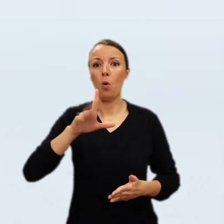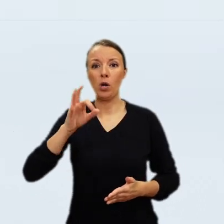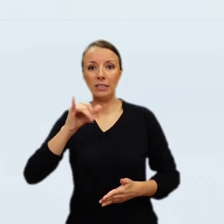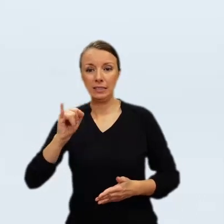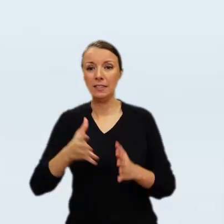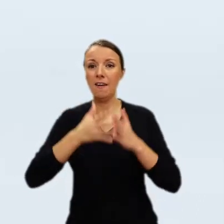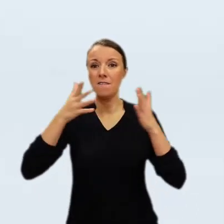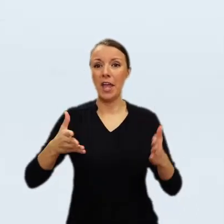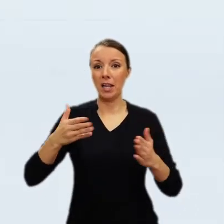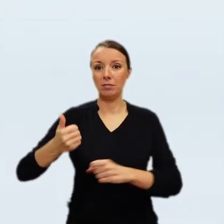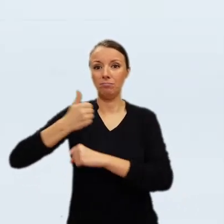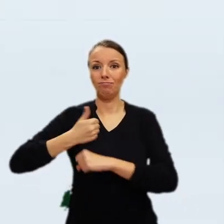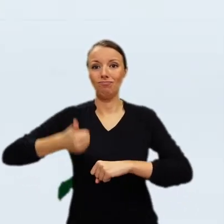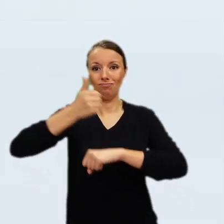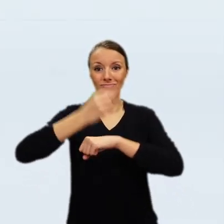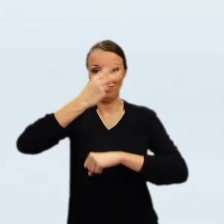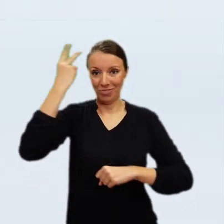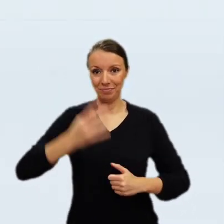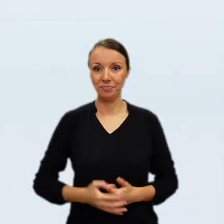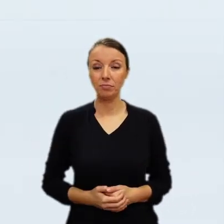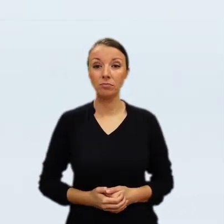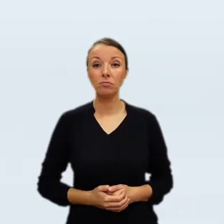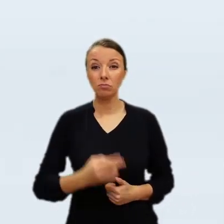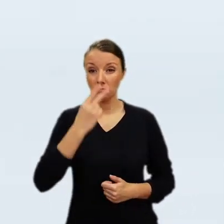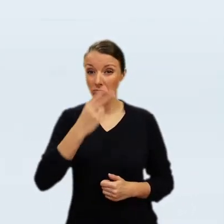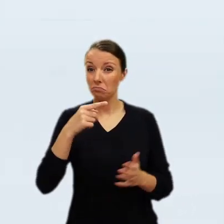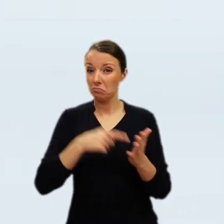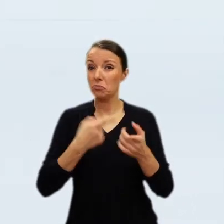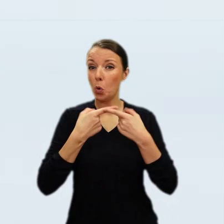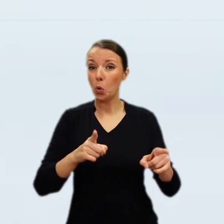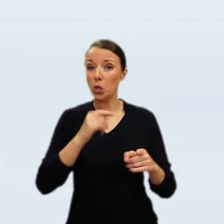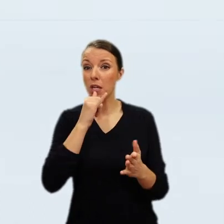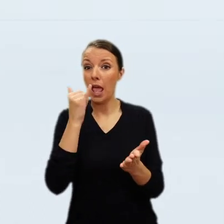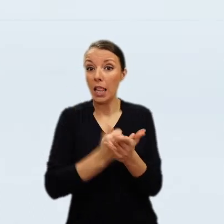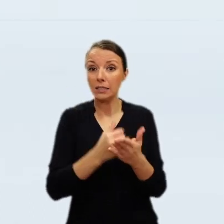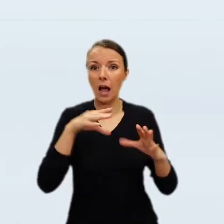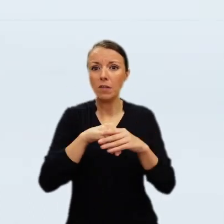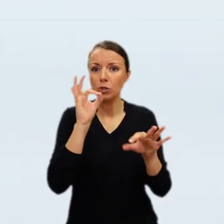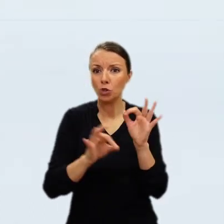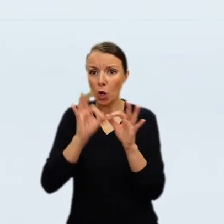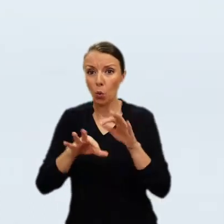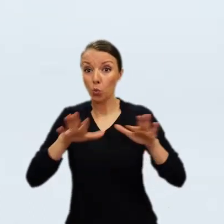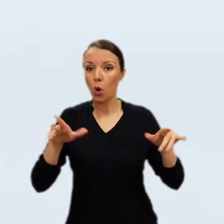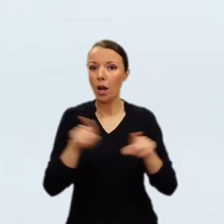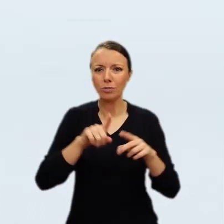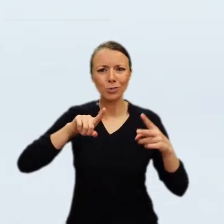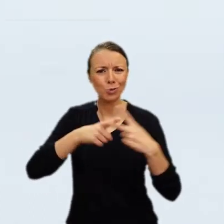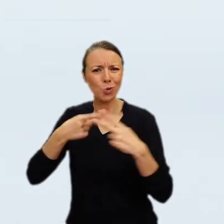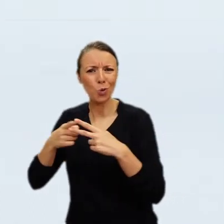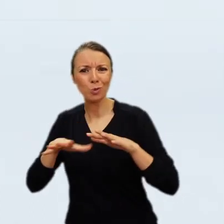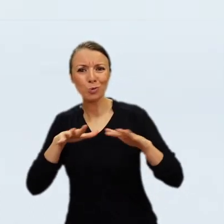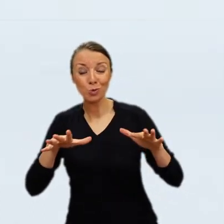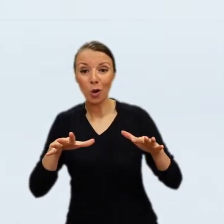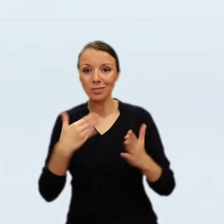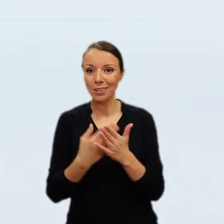trees. And on the right, I'm showing you some plants which may be orange trees, I'm not sure. Probably not. But these are in one of the bellottos